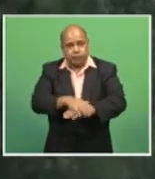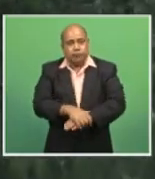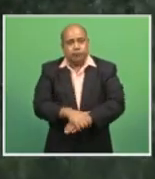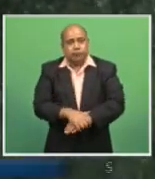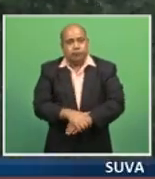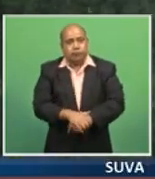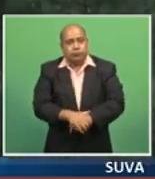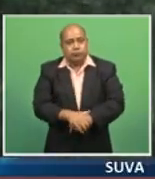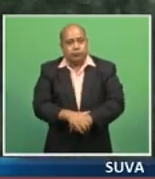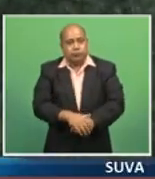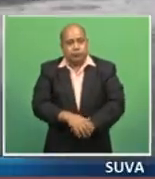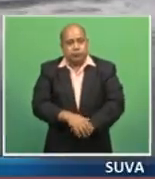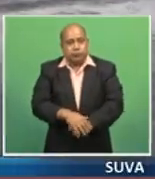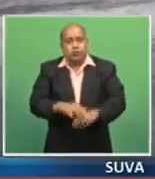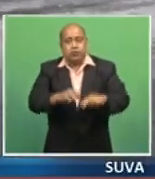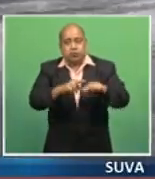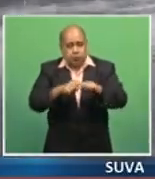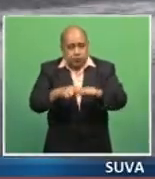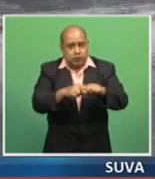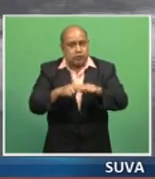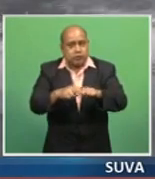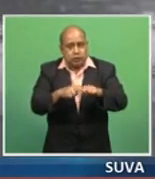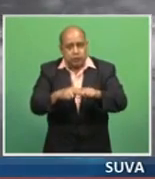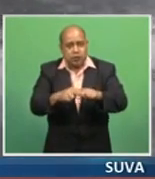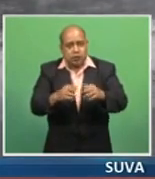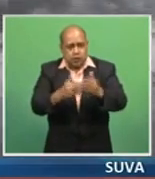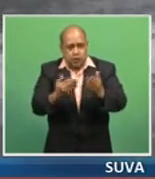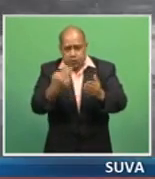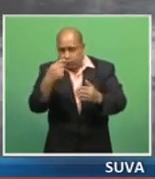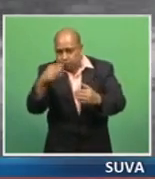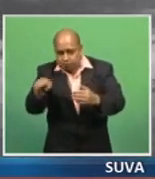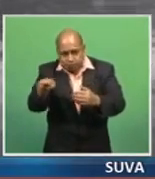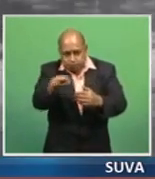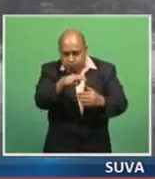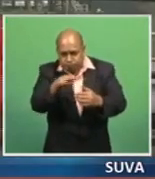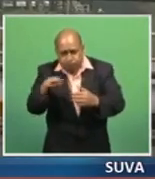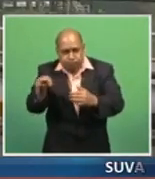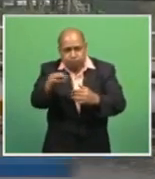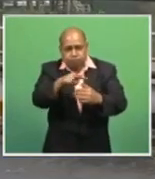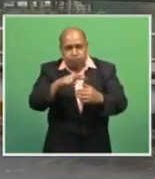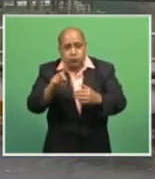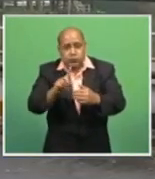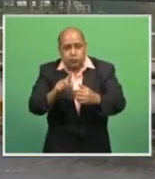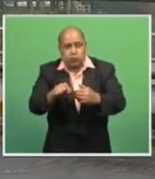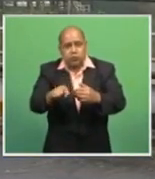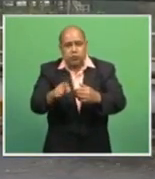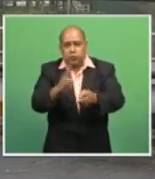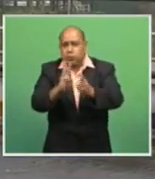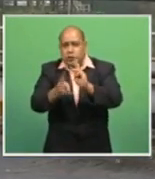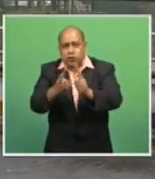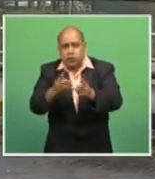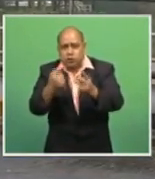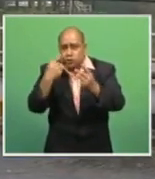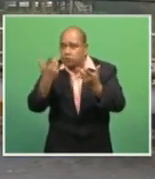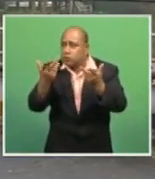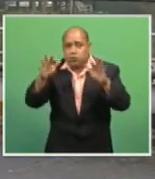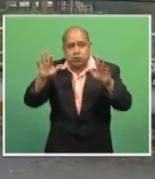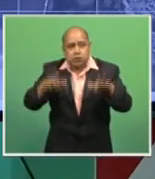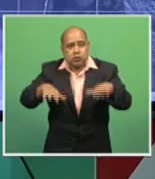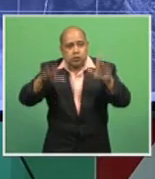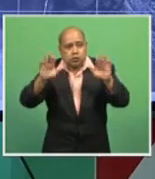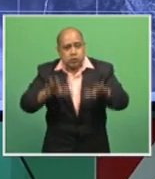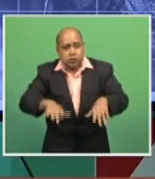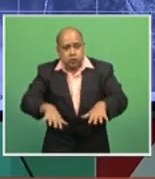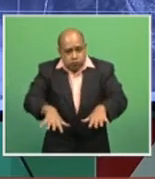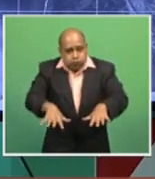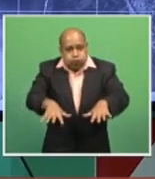The Fiji Meteorological Service is closely monitoring the situation as the weather forecast is for more flooding in the coming days.